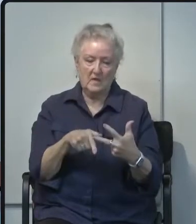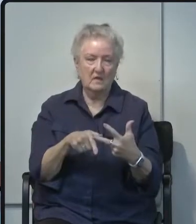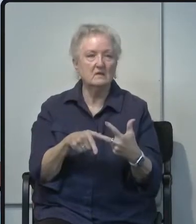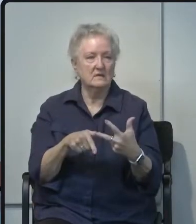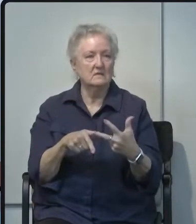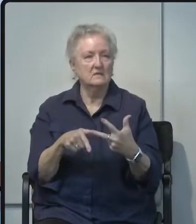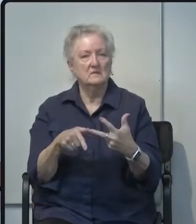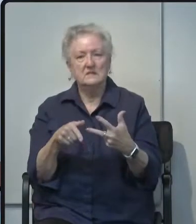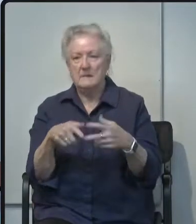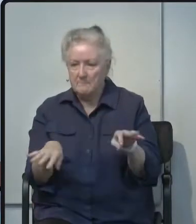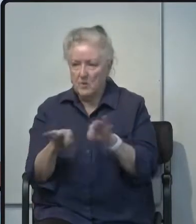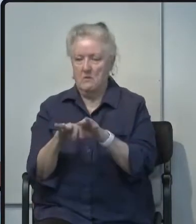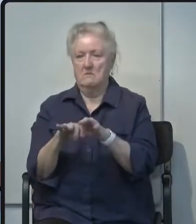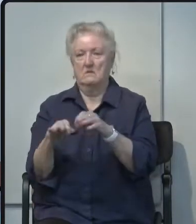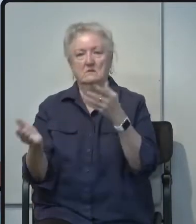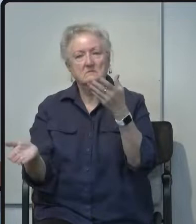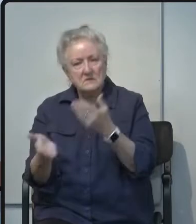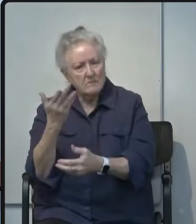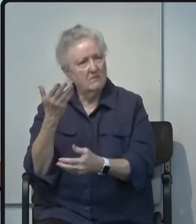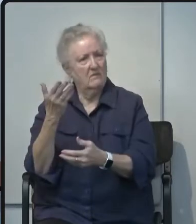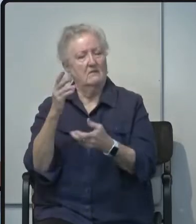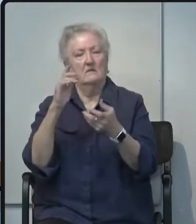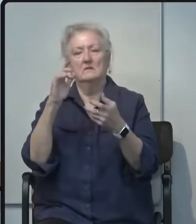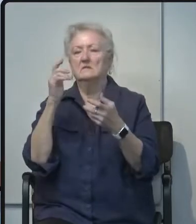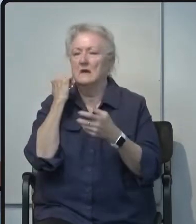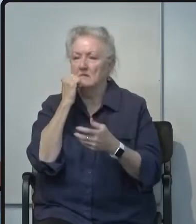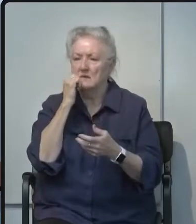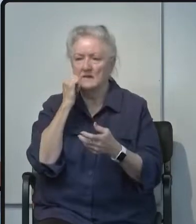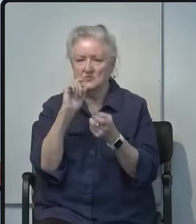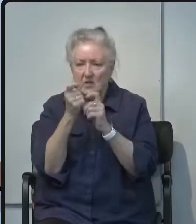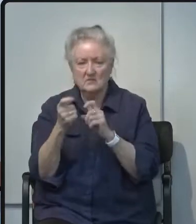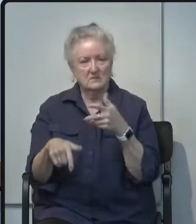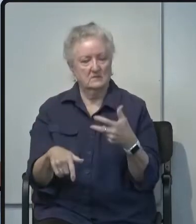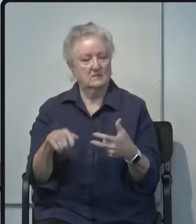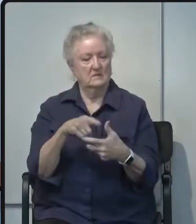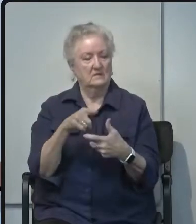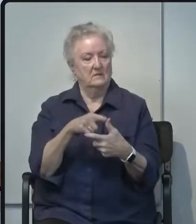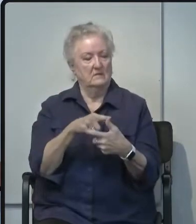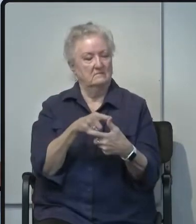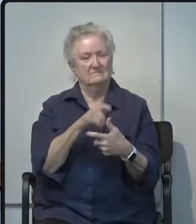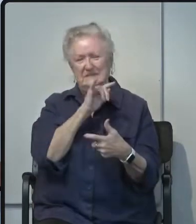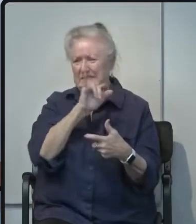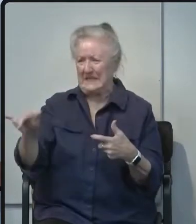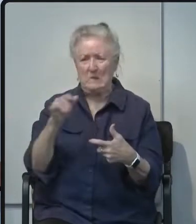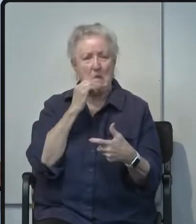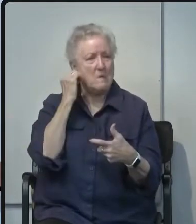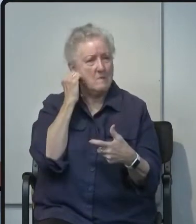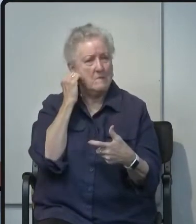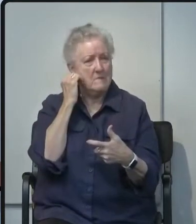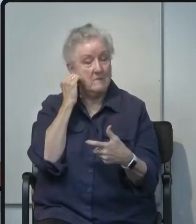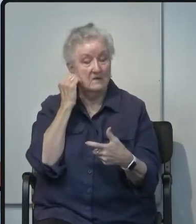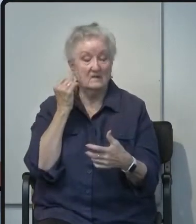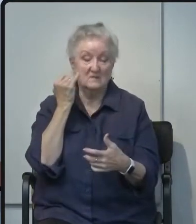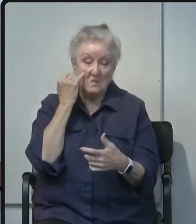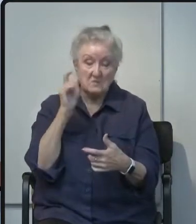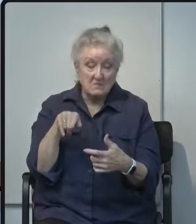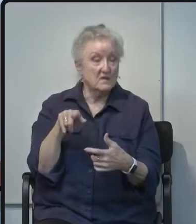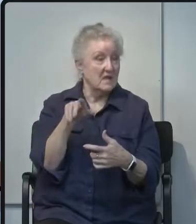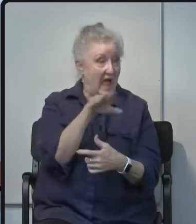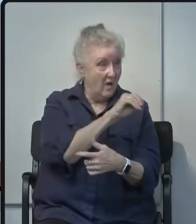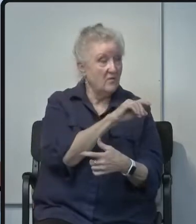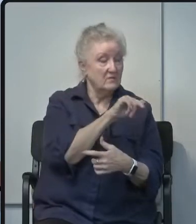important adjustments to our daily routines number one stay home if you must go out